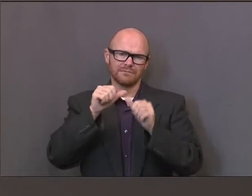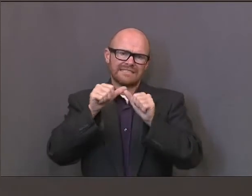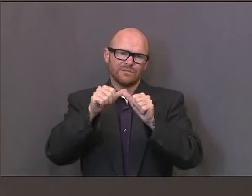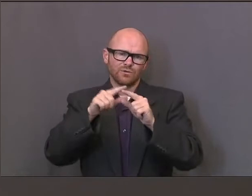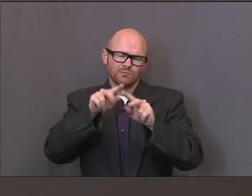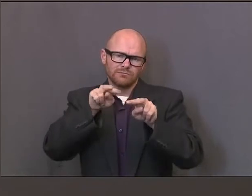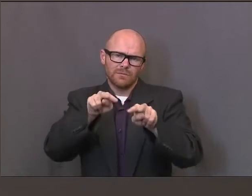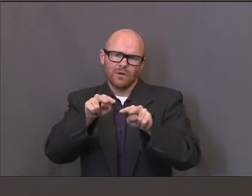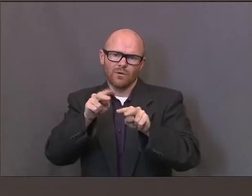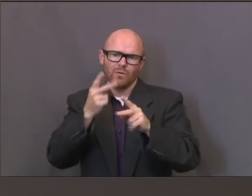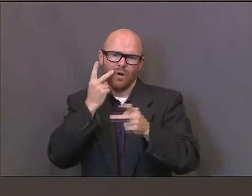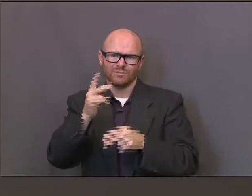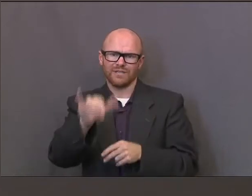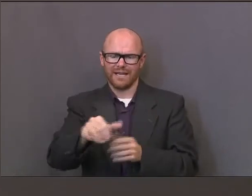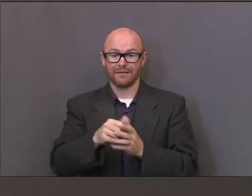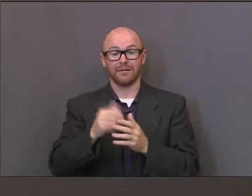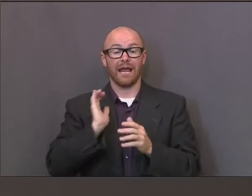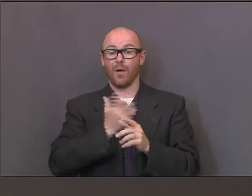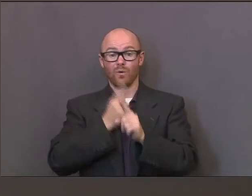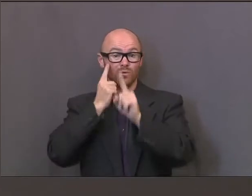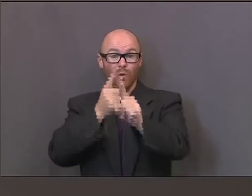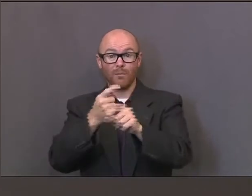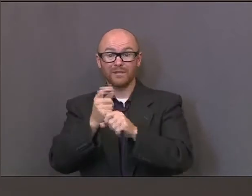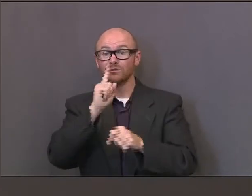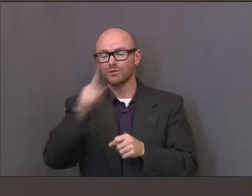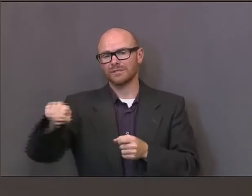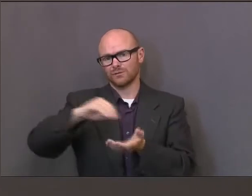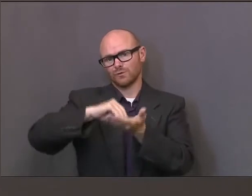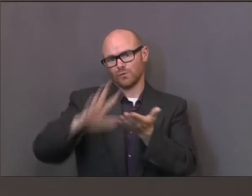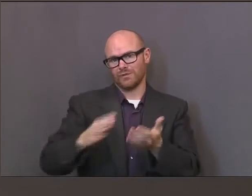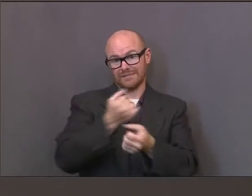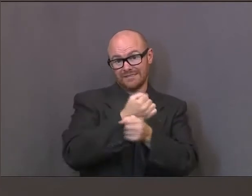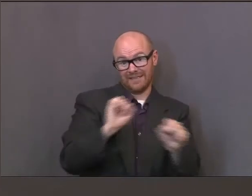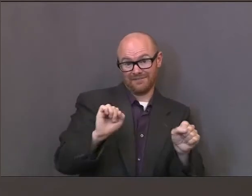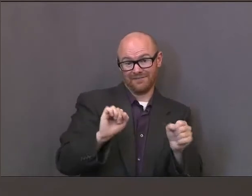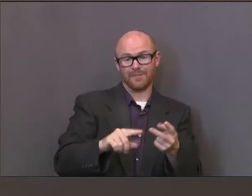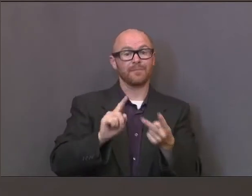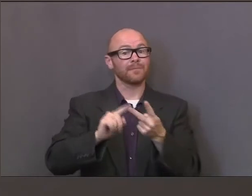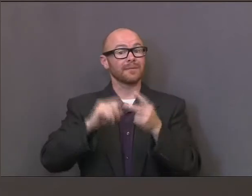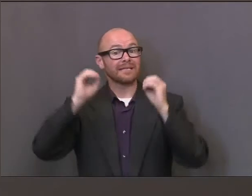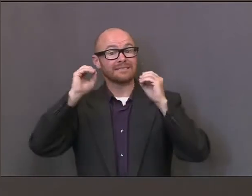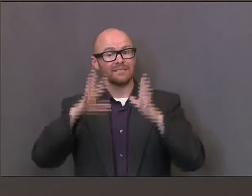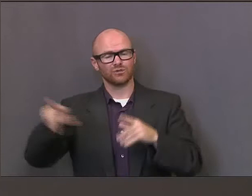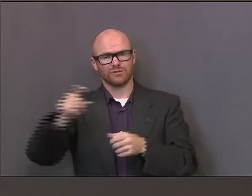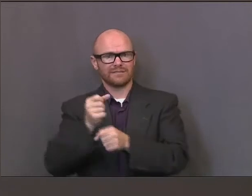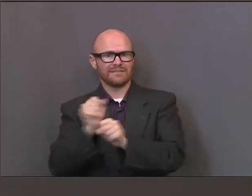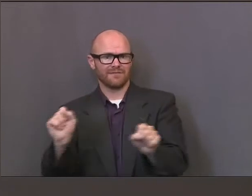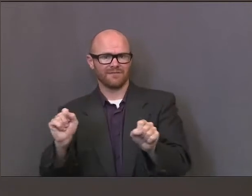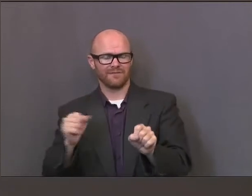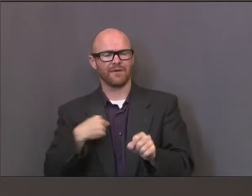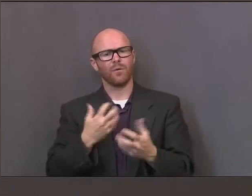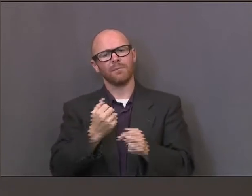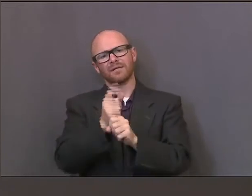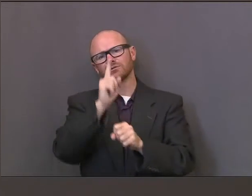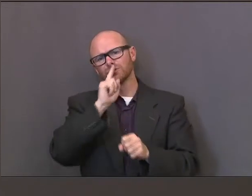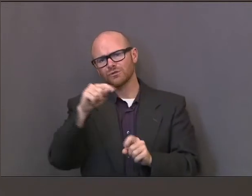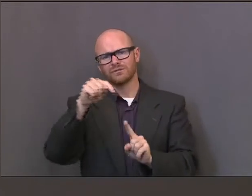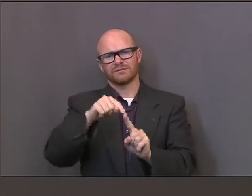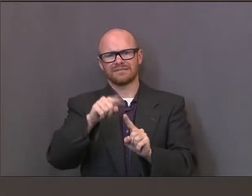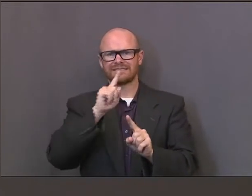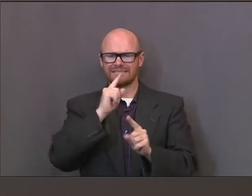Certainly our goal is to make sure that our students are safe and our teachers are safe and those involved in our schools. We want that to be a safe place for people to go.